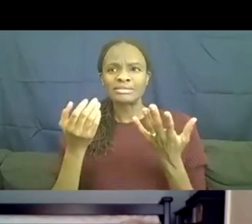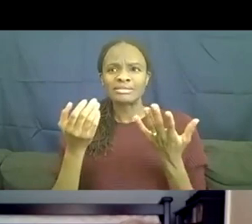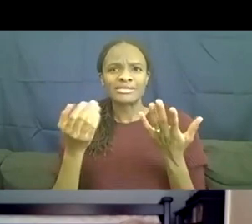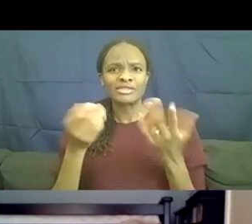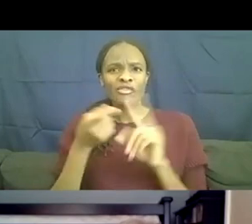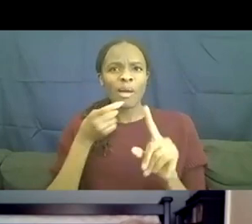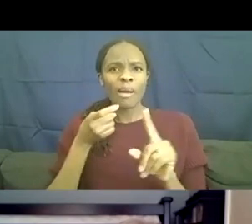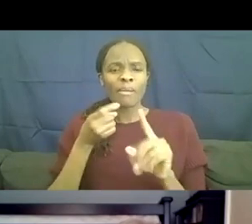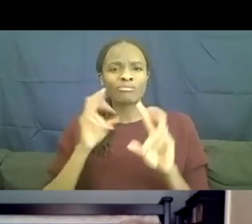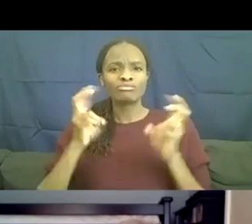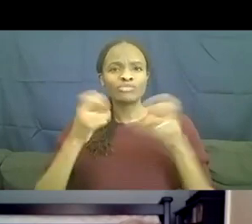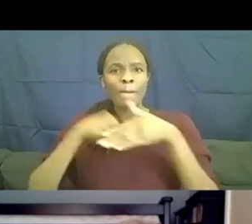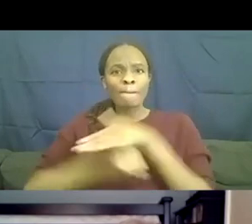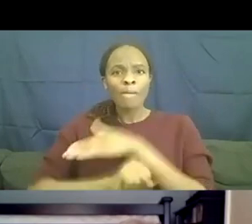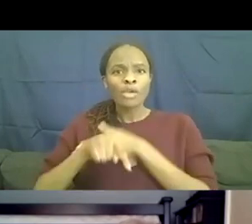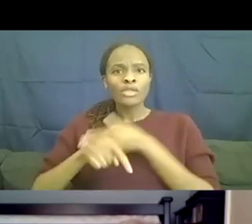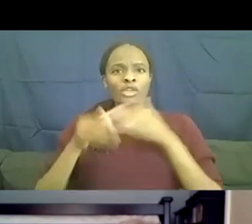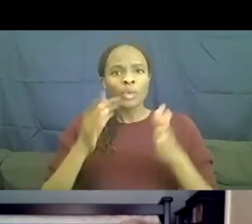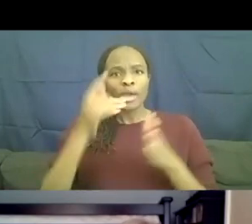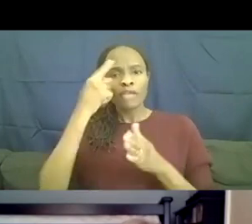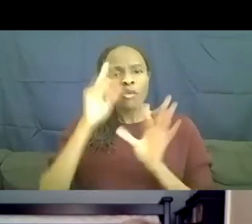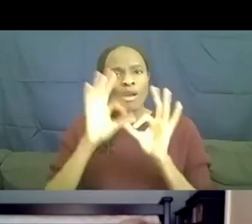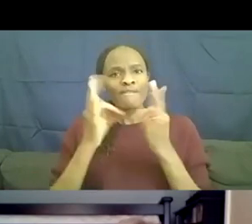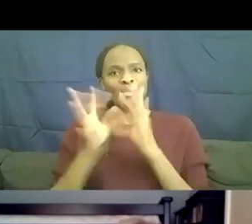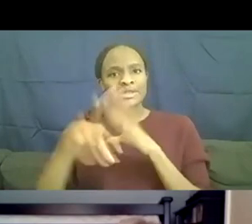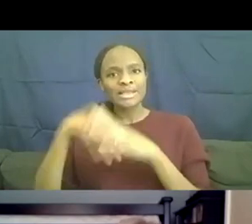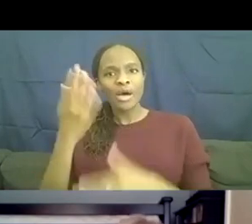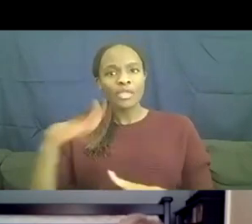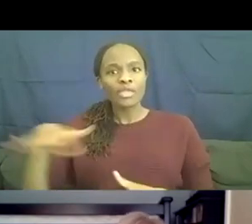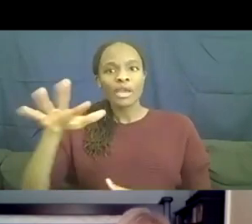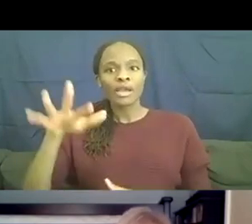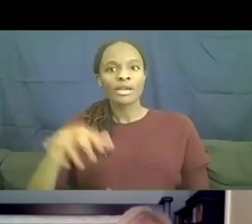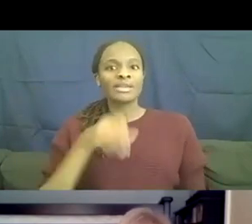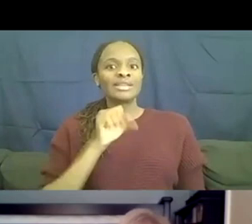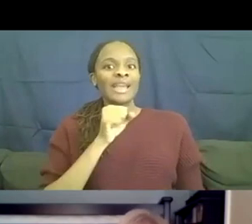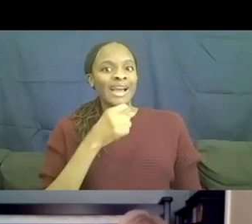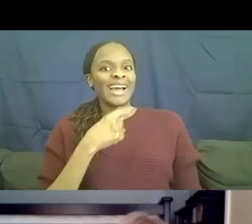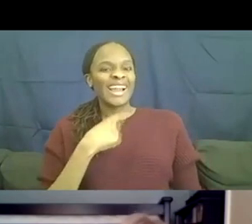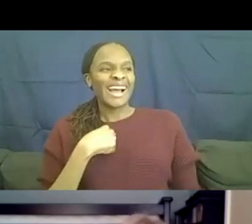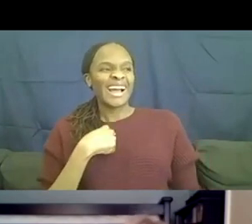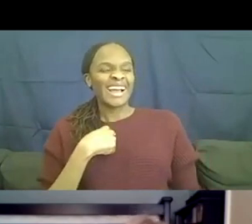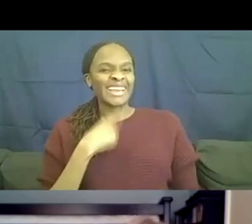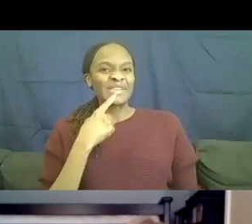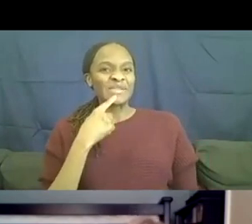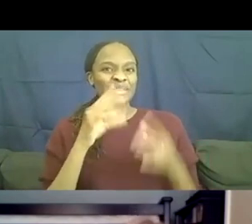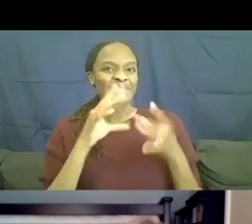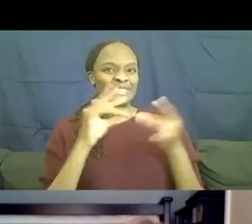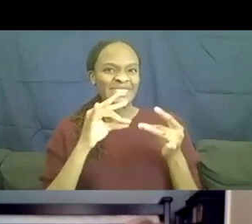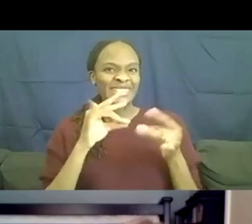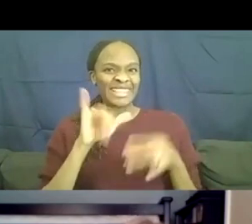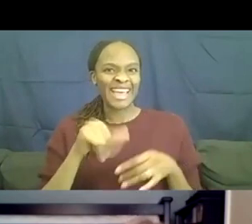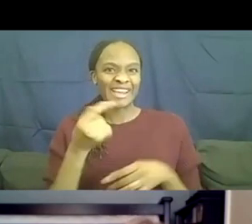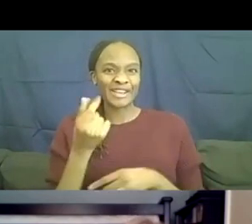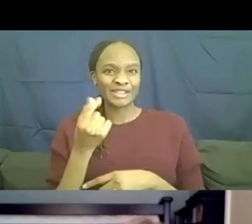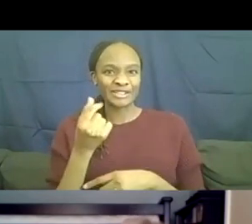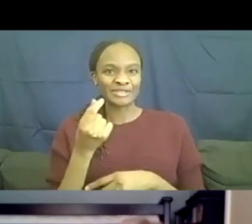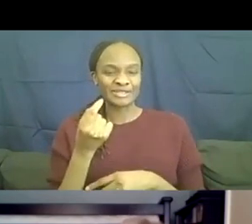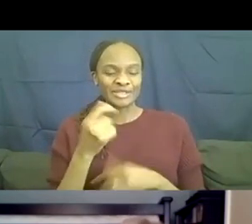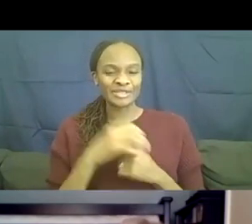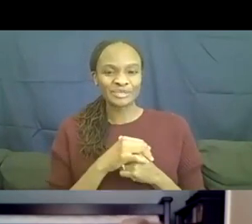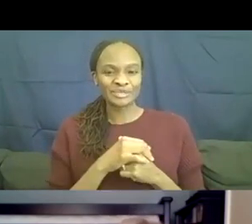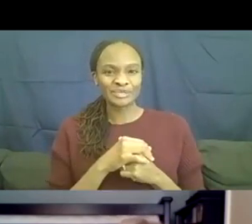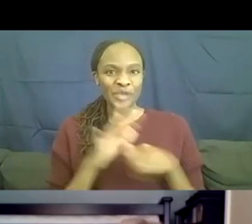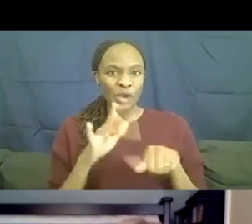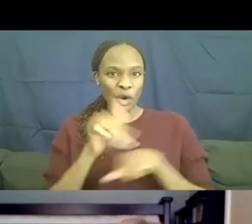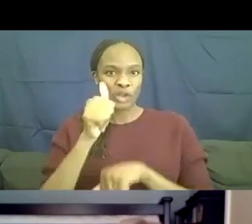for families out there? Well, I kind of touched on that a little earlier, but, um, I, I think it validated